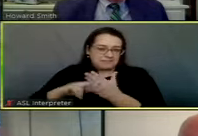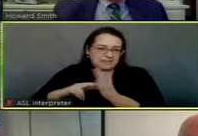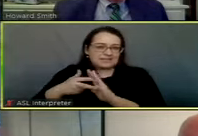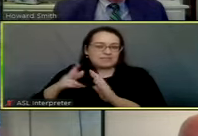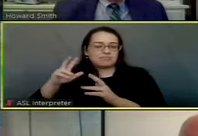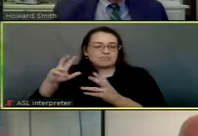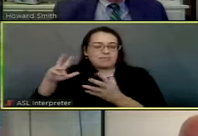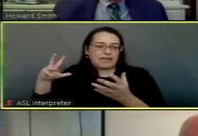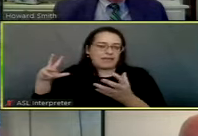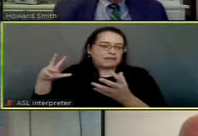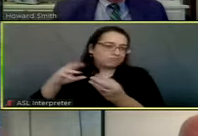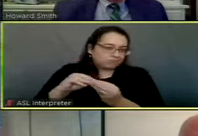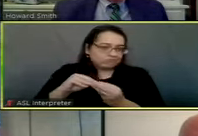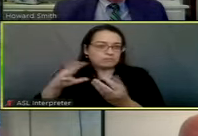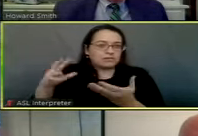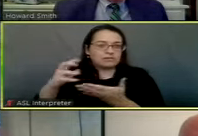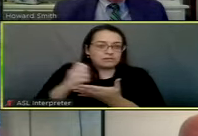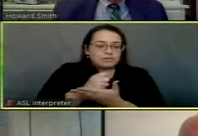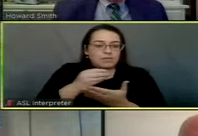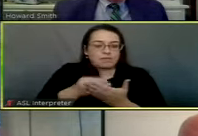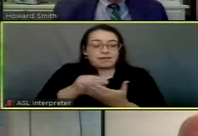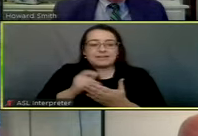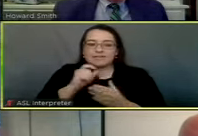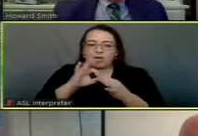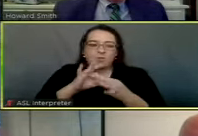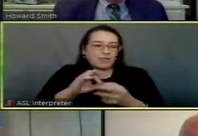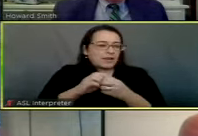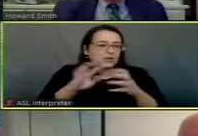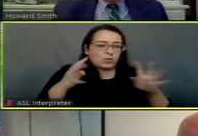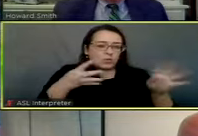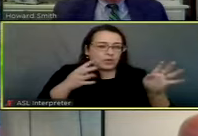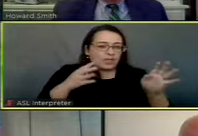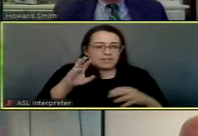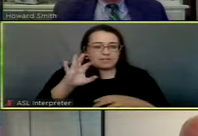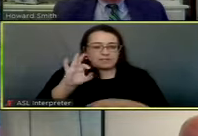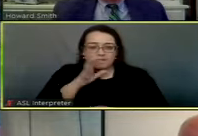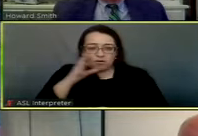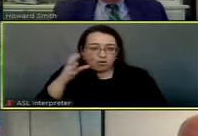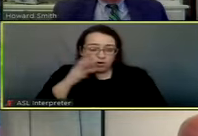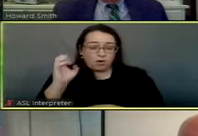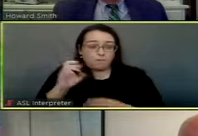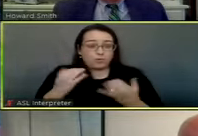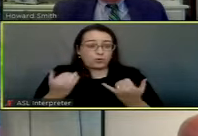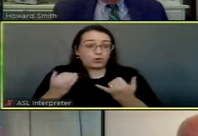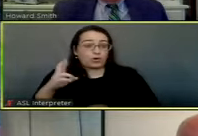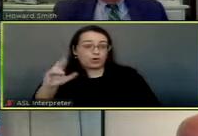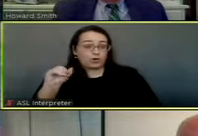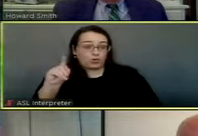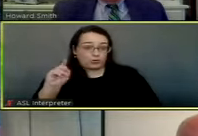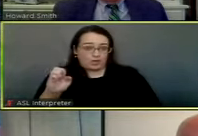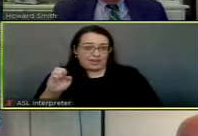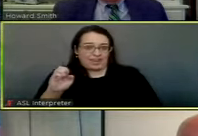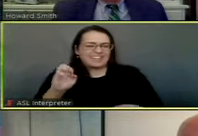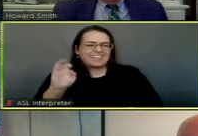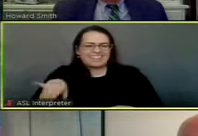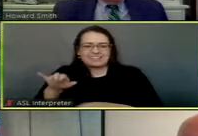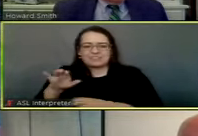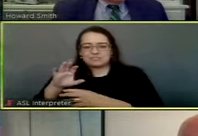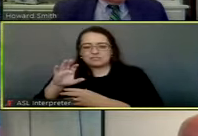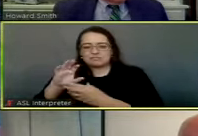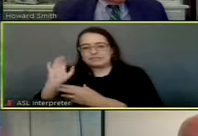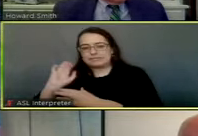things, nor does it have anything to do with our current rate case, which is what we're going to be discussing in item C.